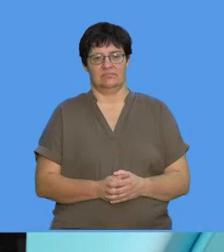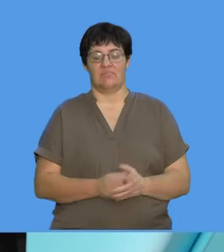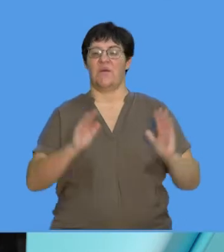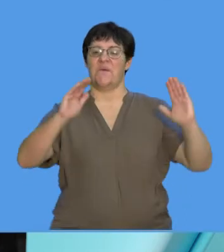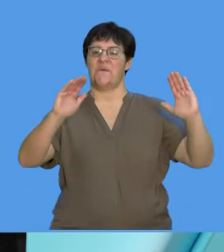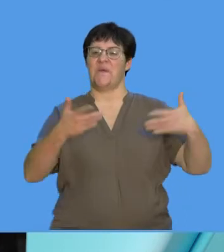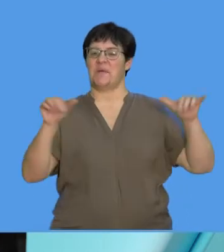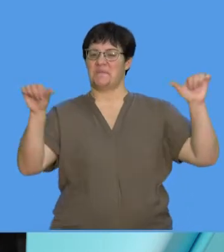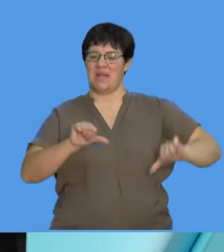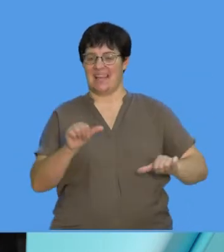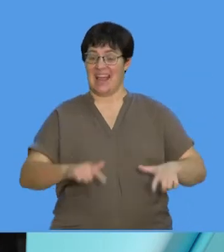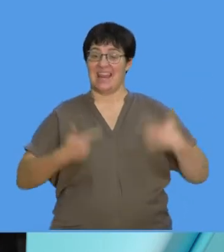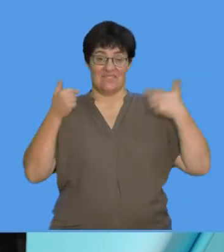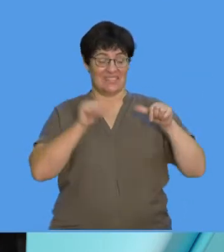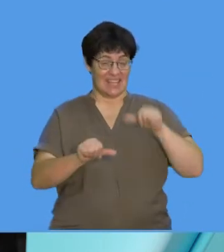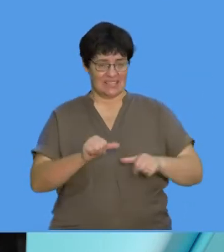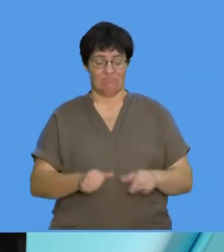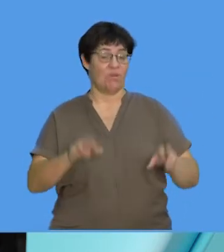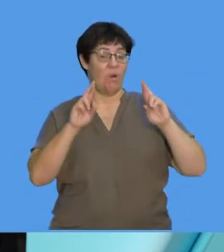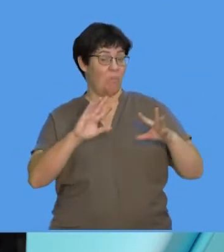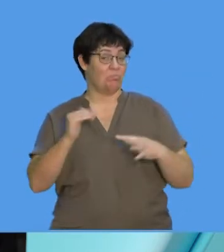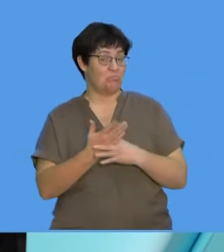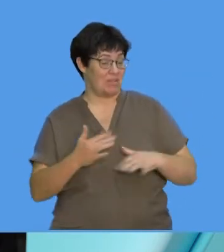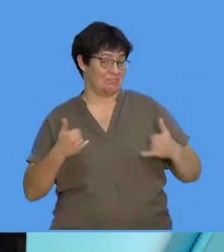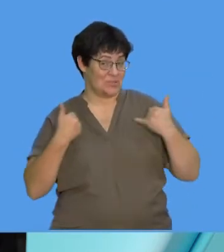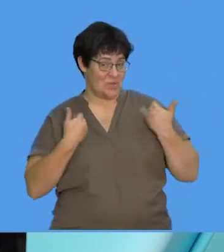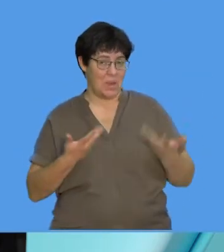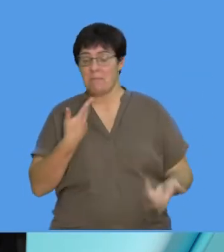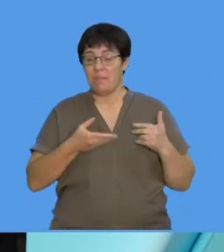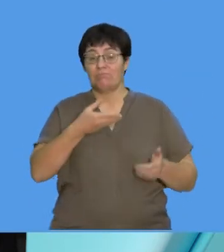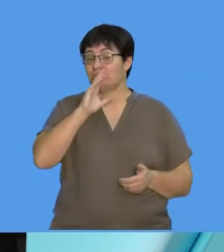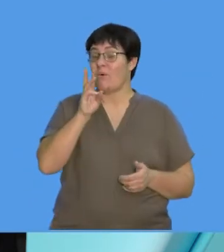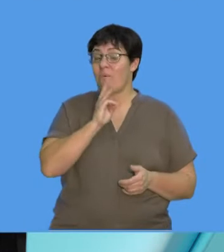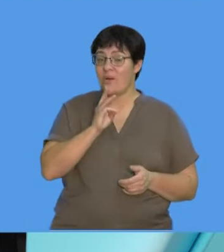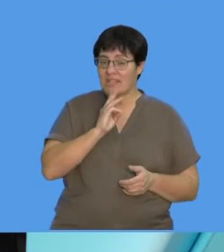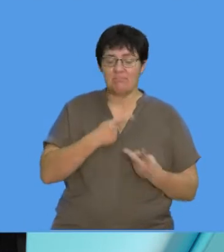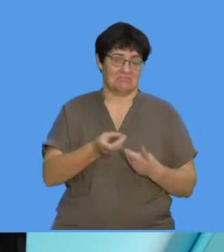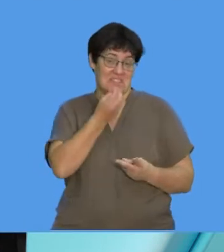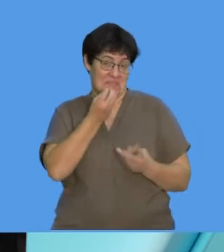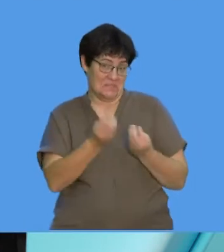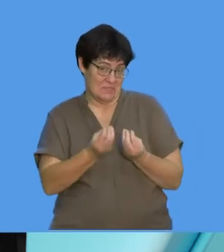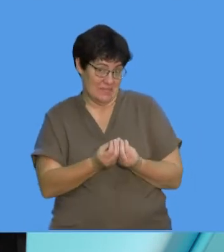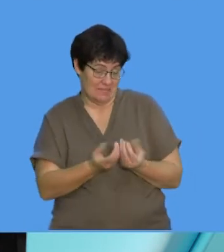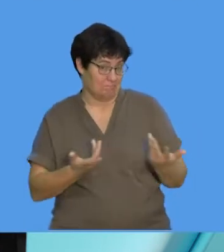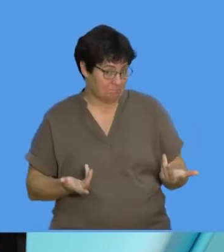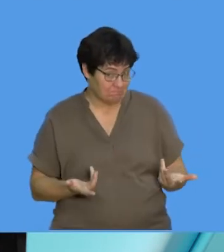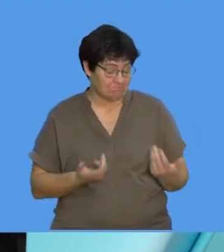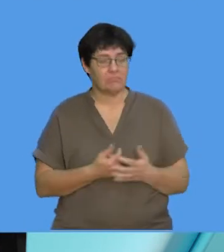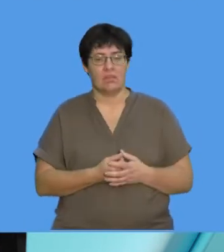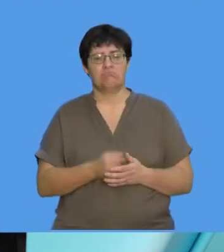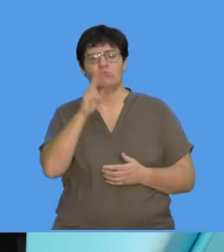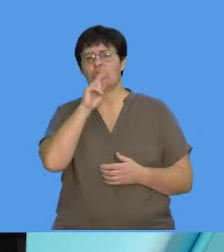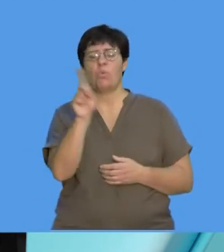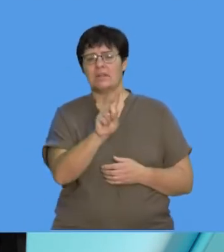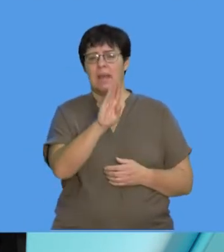Welcome back, Life Sciences. I hope you had a good little break, maybe had a sip of water and a little snack. Remember, we are looking at